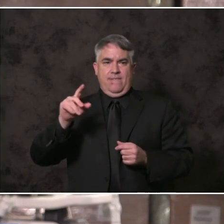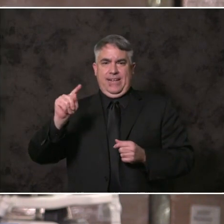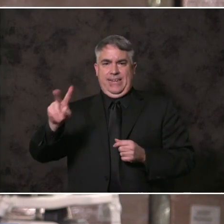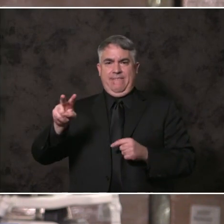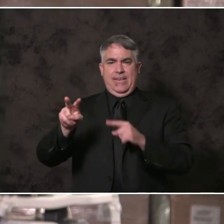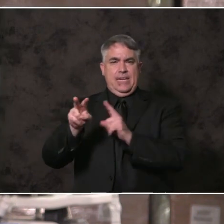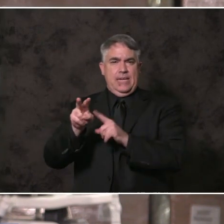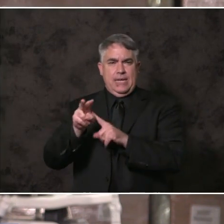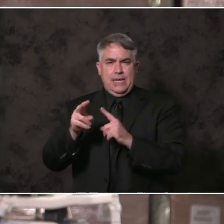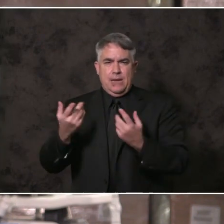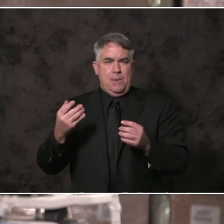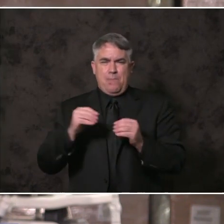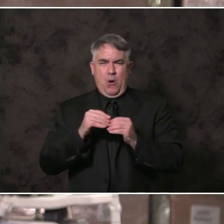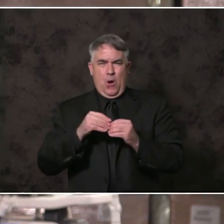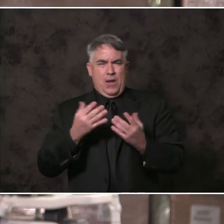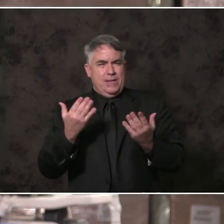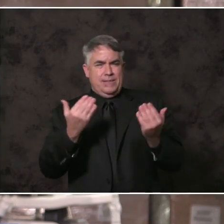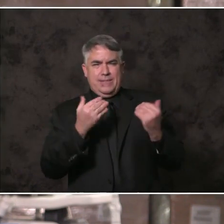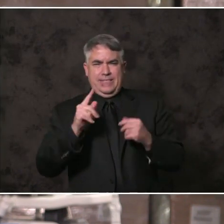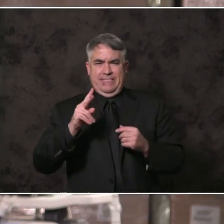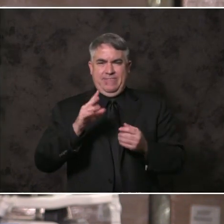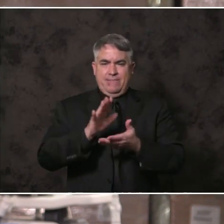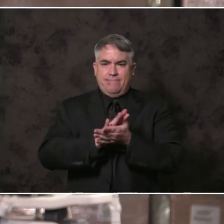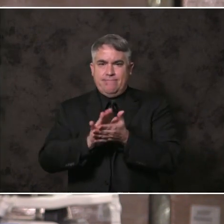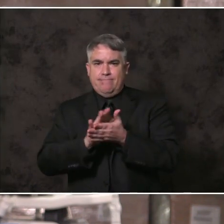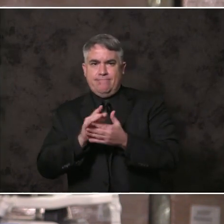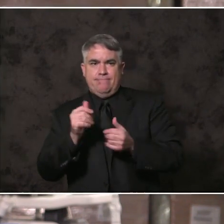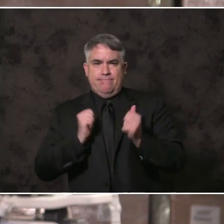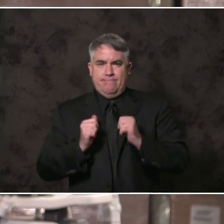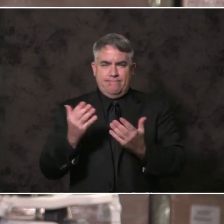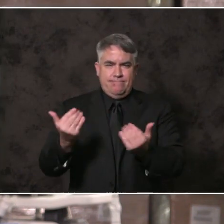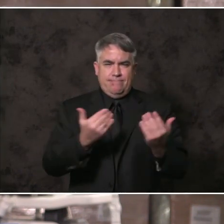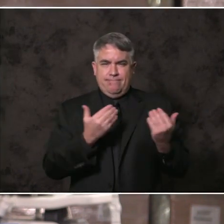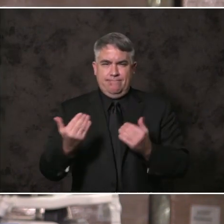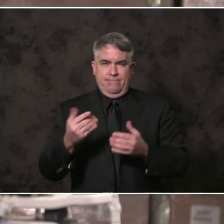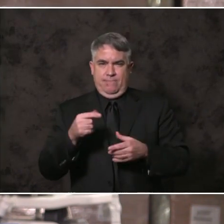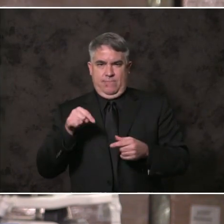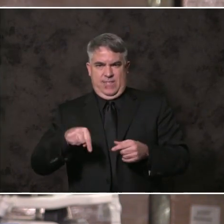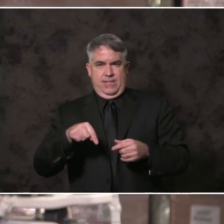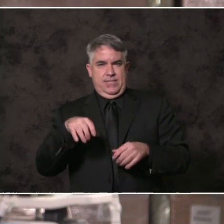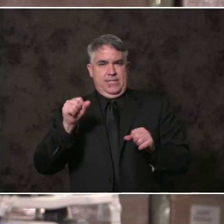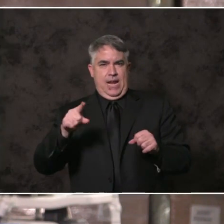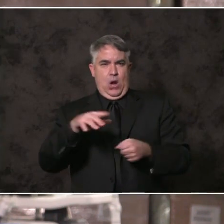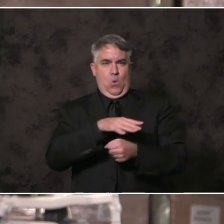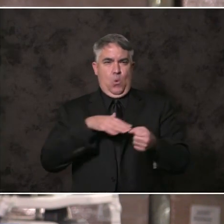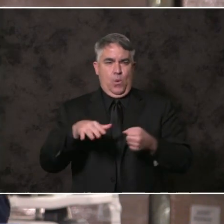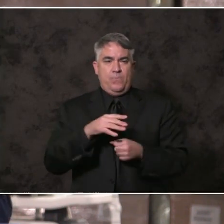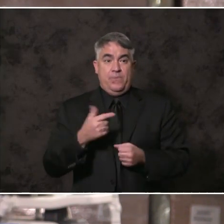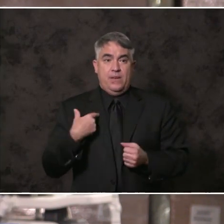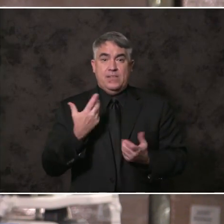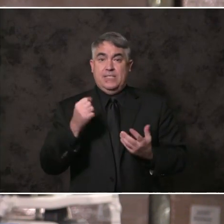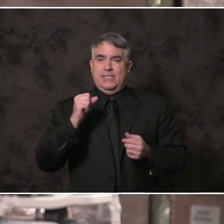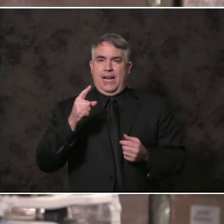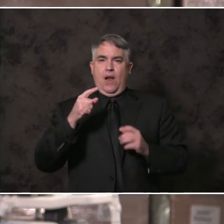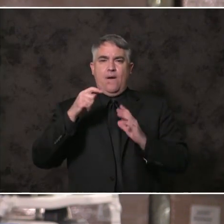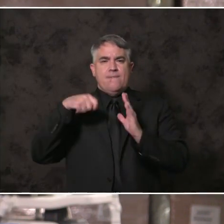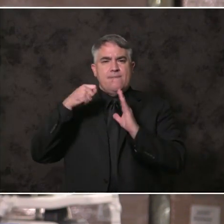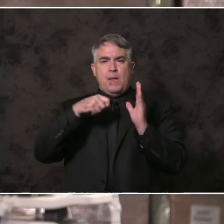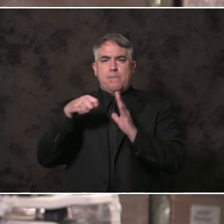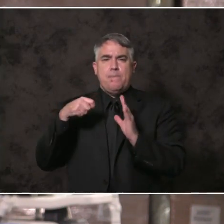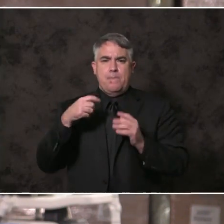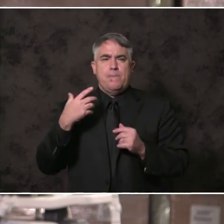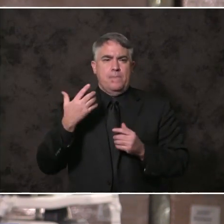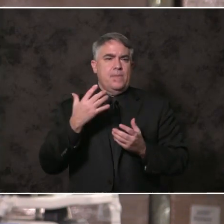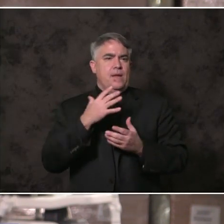content than ever before. This year, I will propose the creation of a robust San Diego Film Office. Not just a commission,